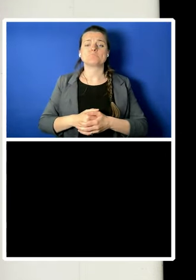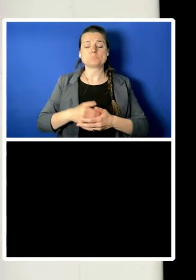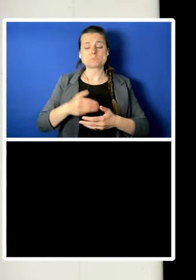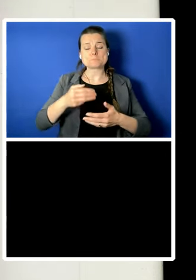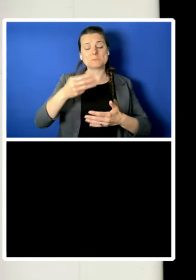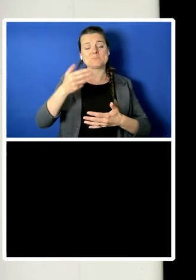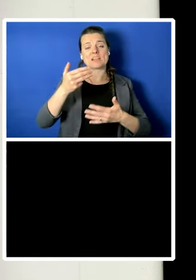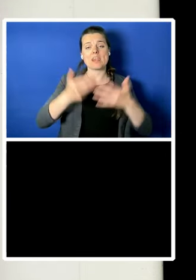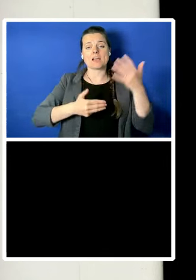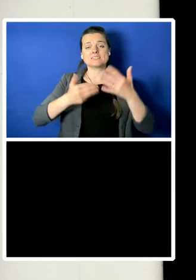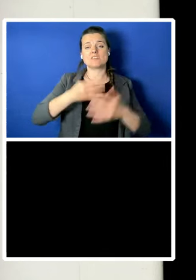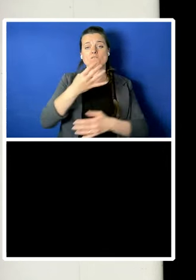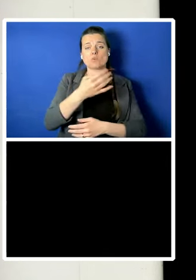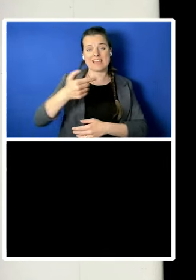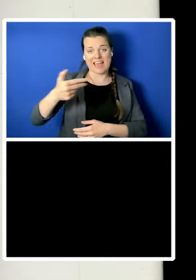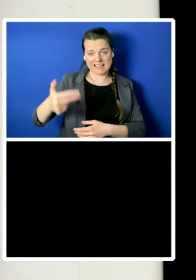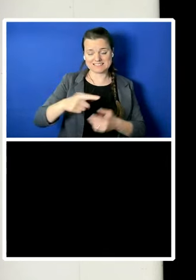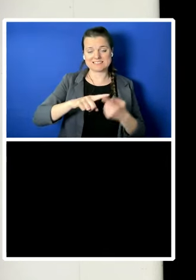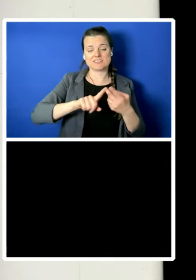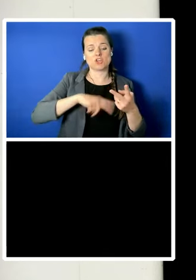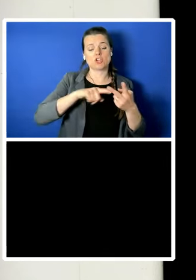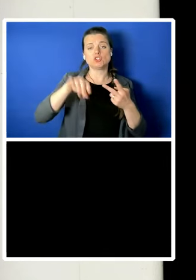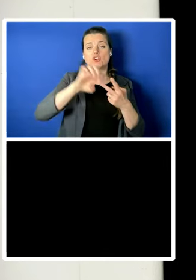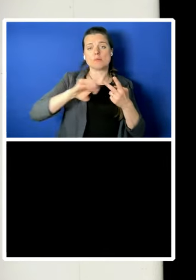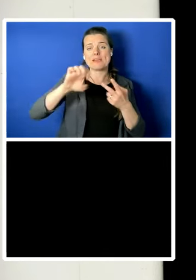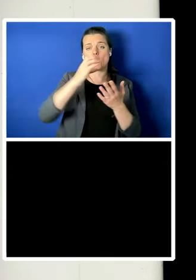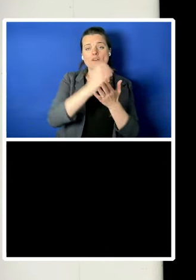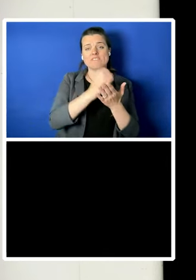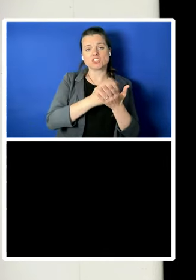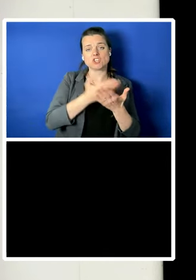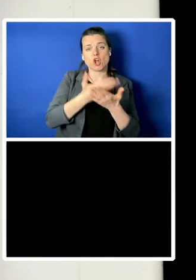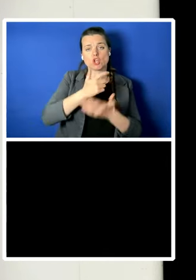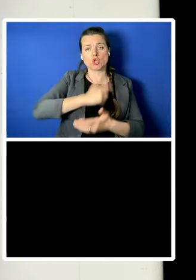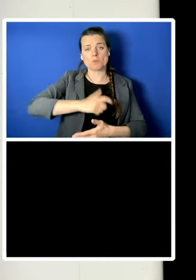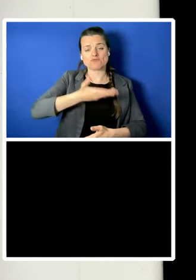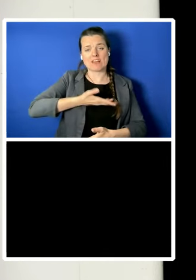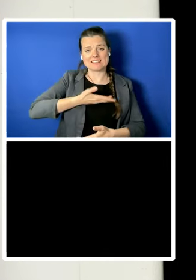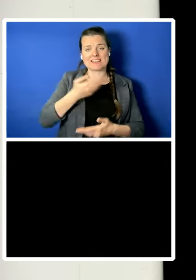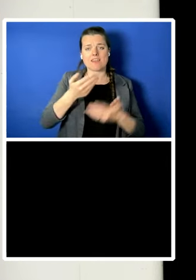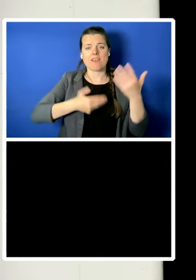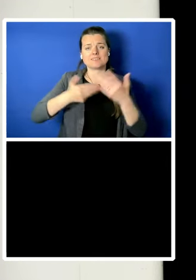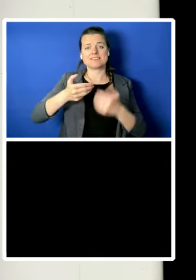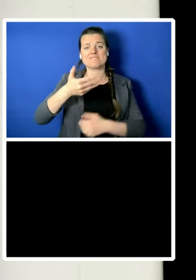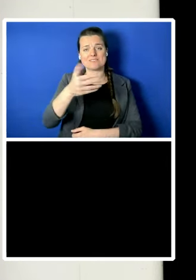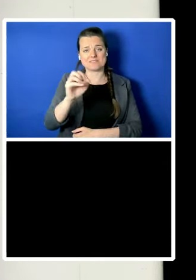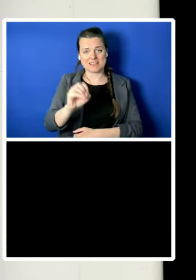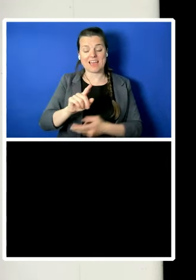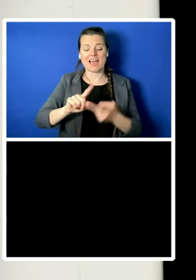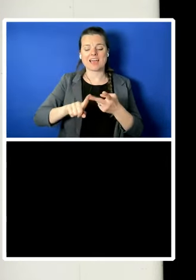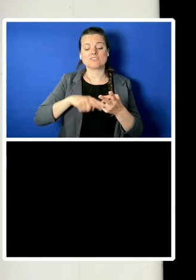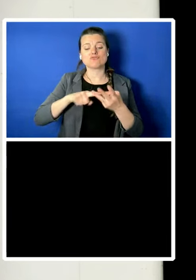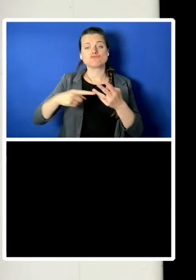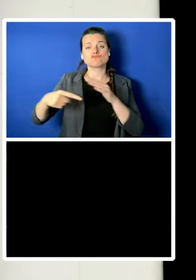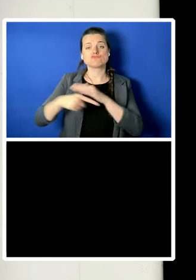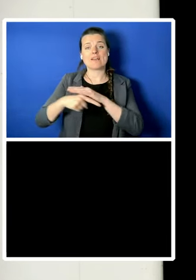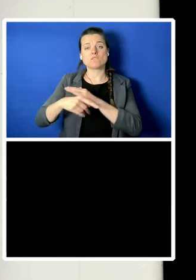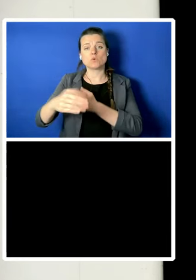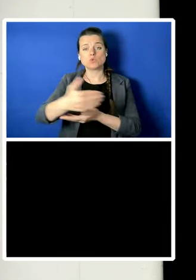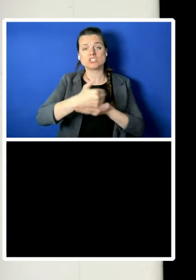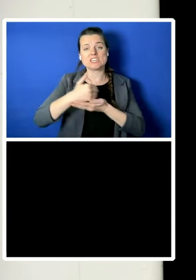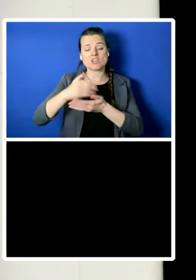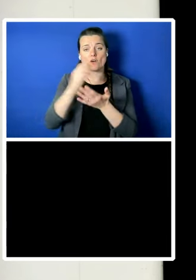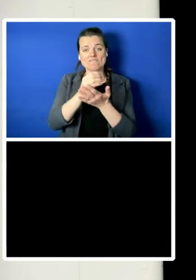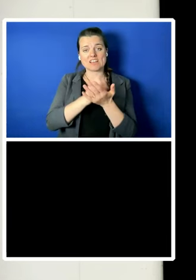the European Convention on Human Rights in 1950 and the Refugee Convention in 1951